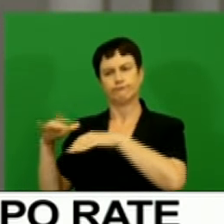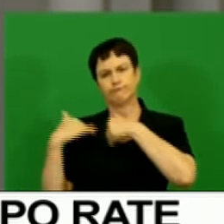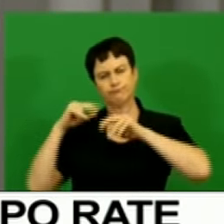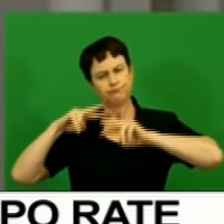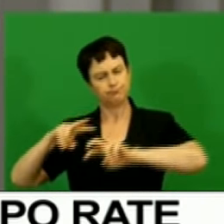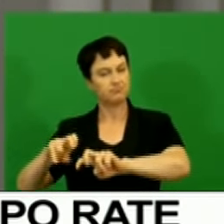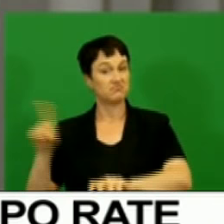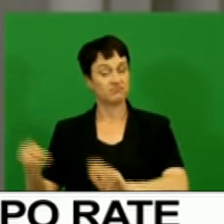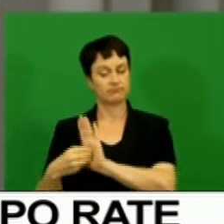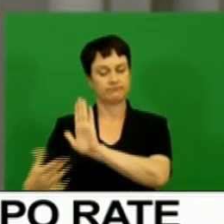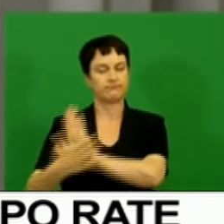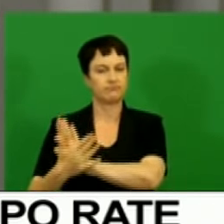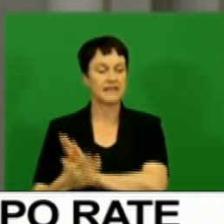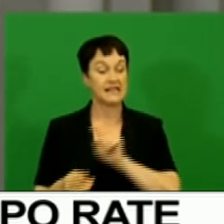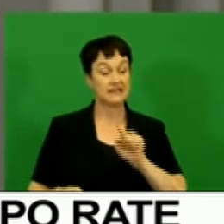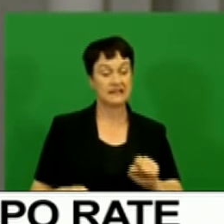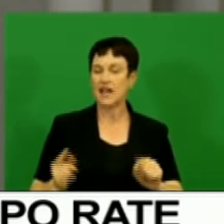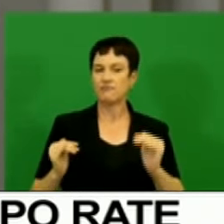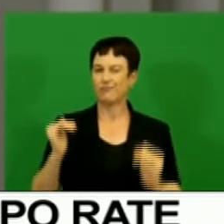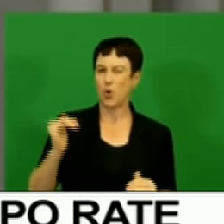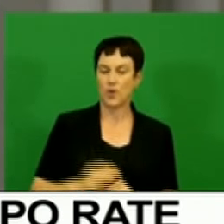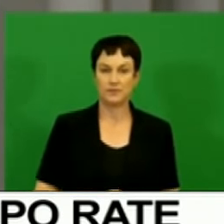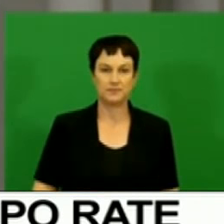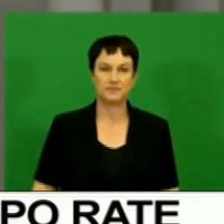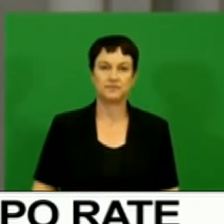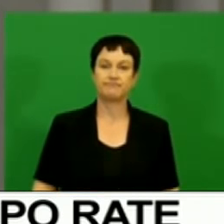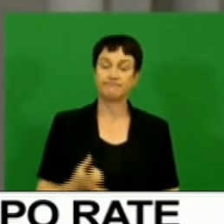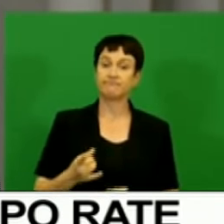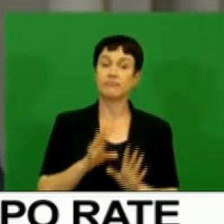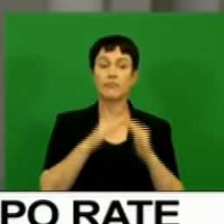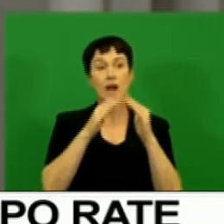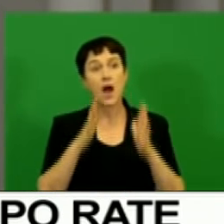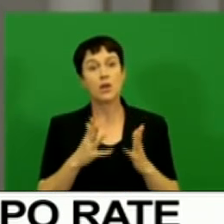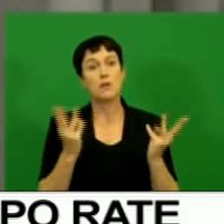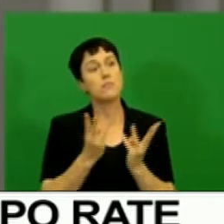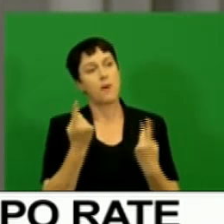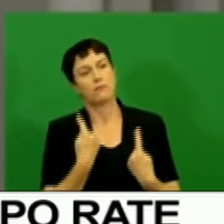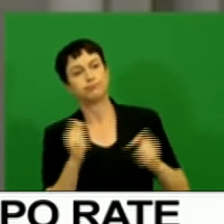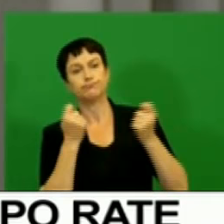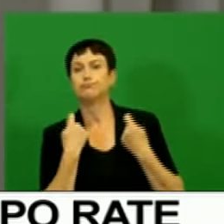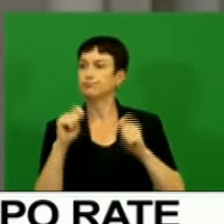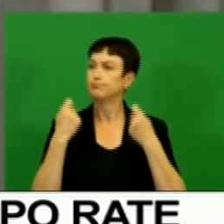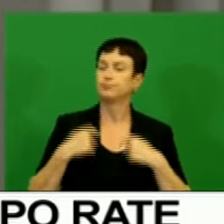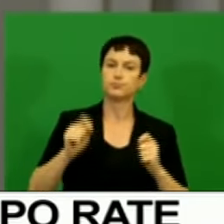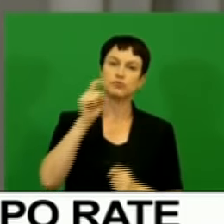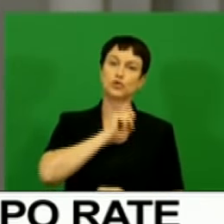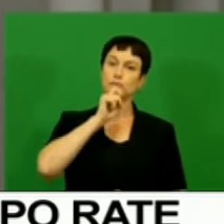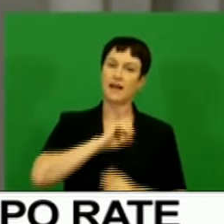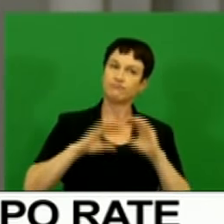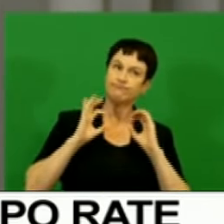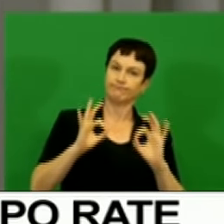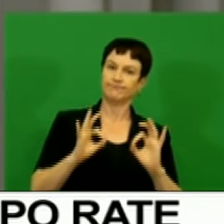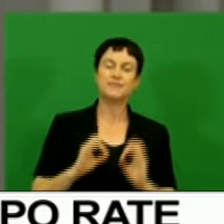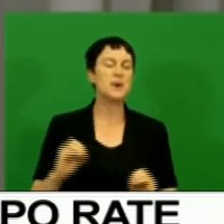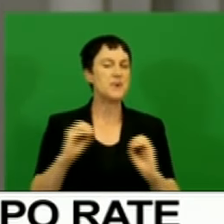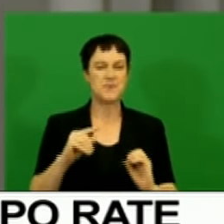Household consumption expenditure data paint a mixed picture. Growth in household consumption expenditure accelerated